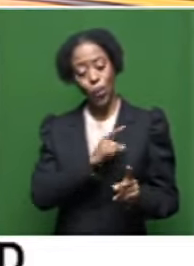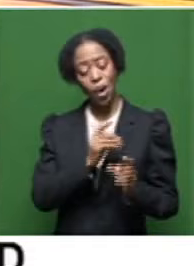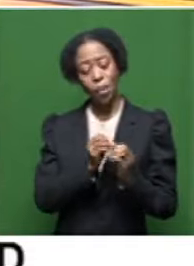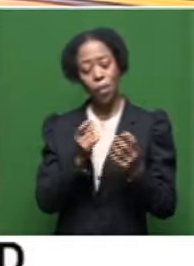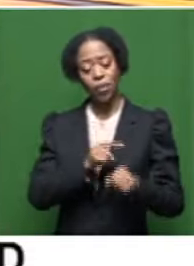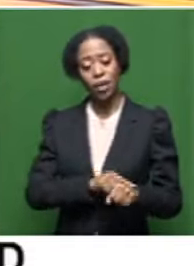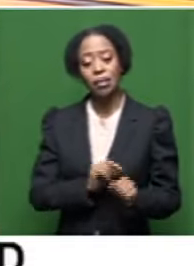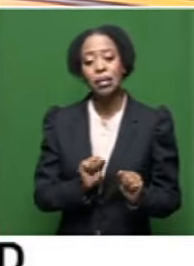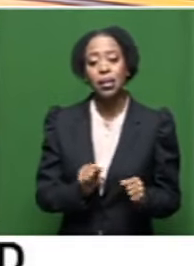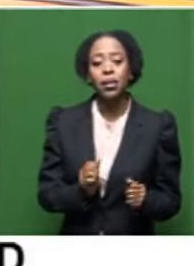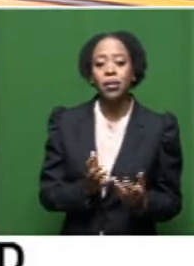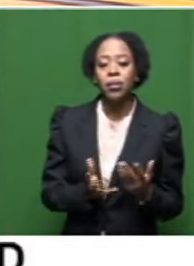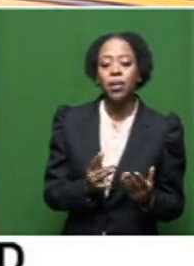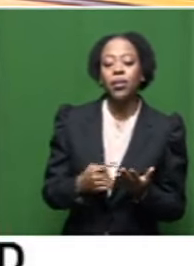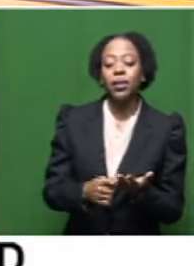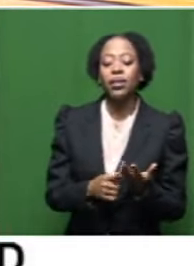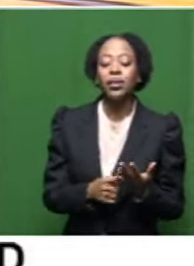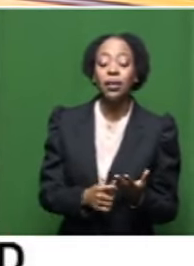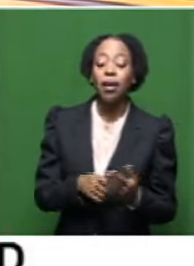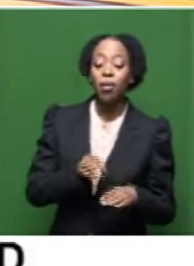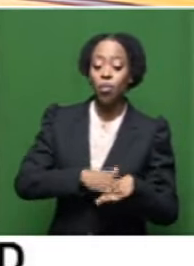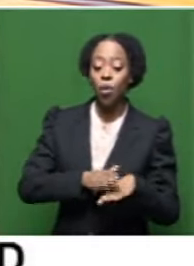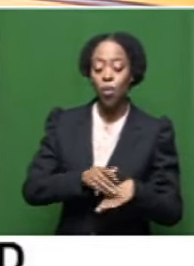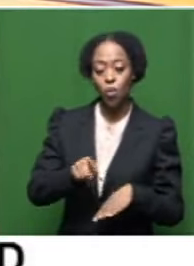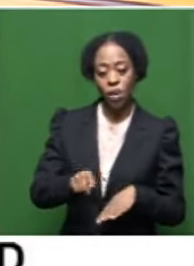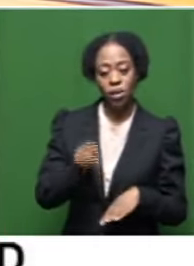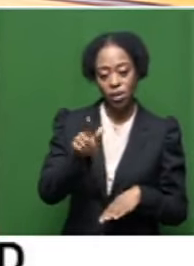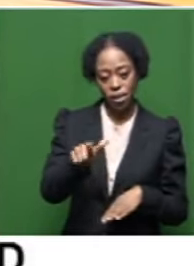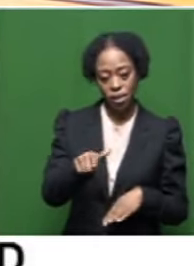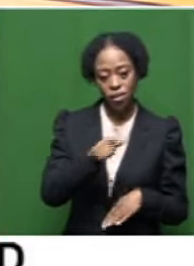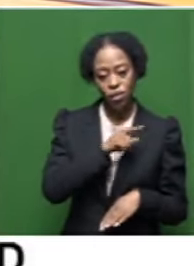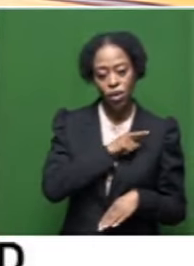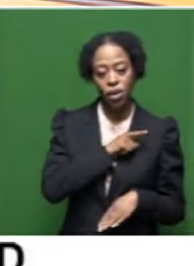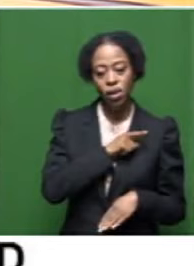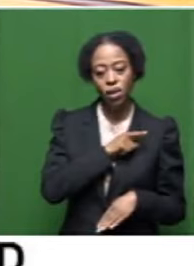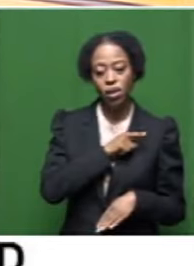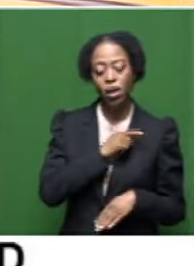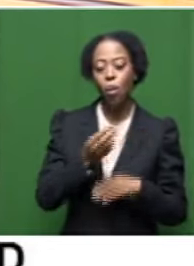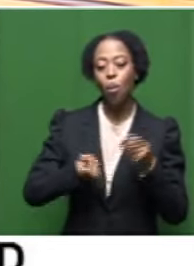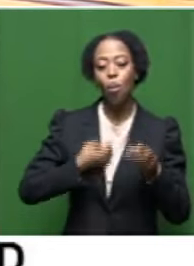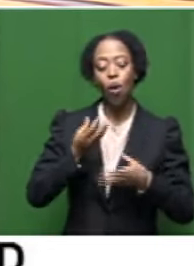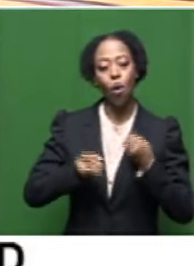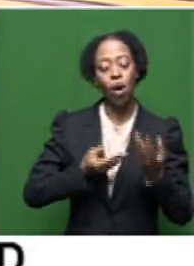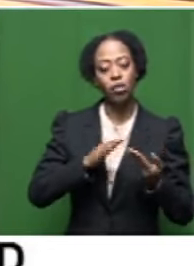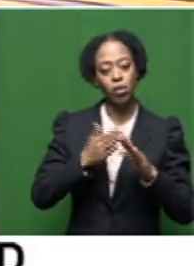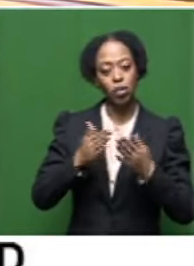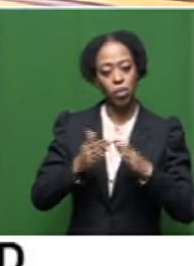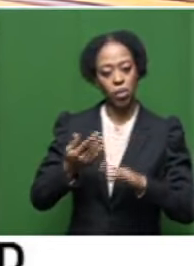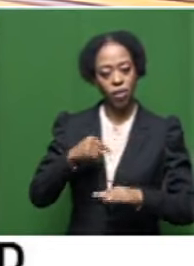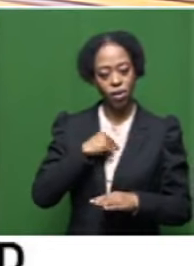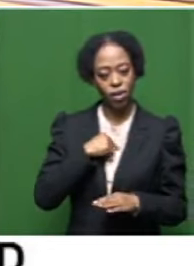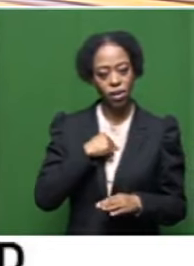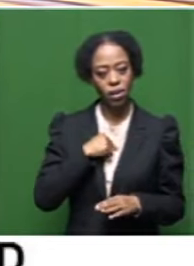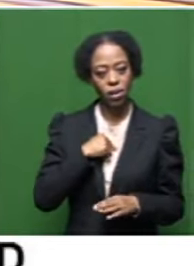Lebu and, um, you know, perhaps a conversation that we should have at another time. When we look at the poets in our society,